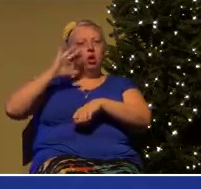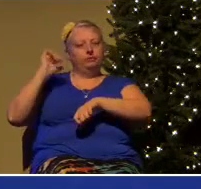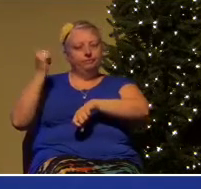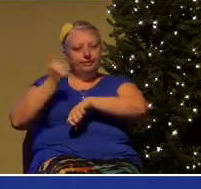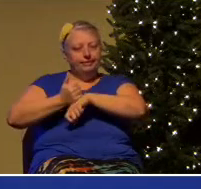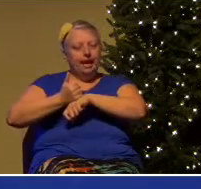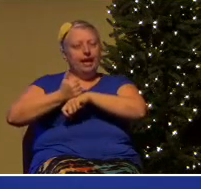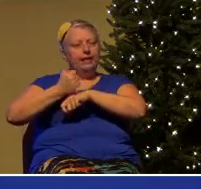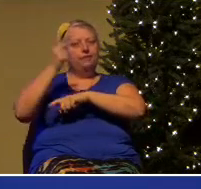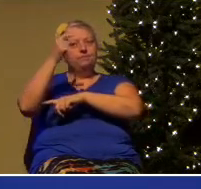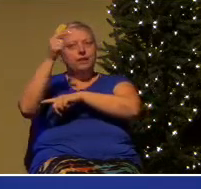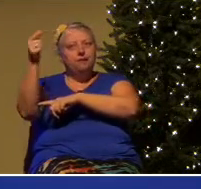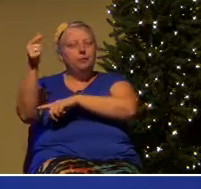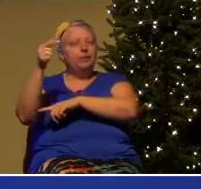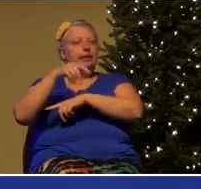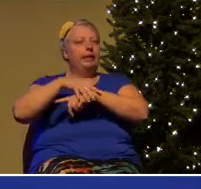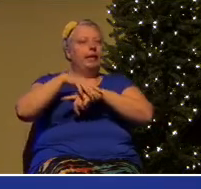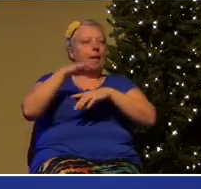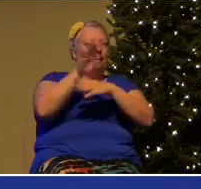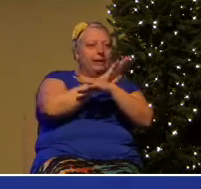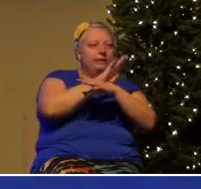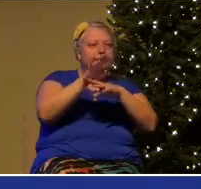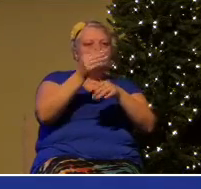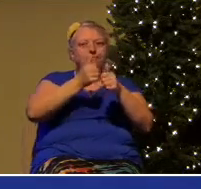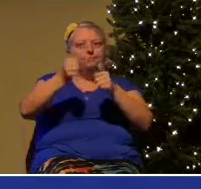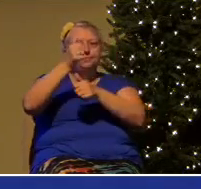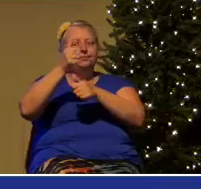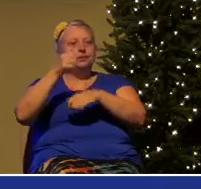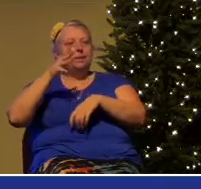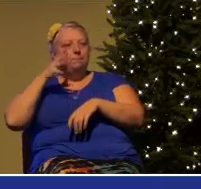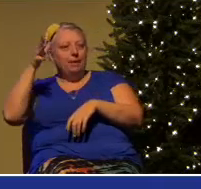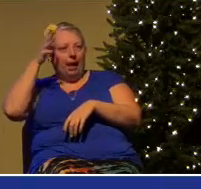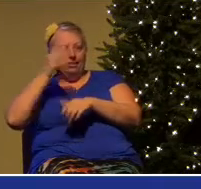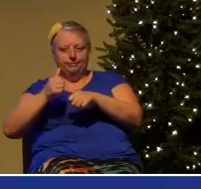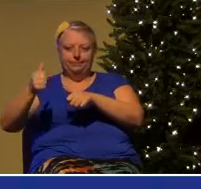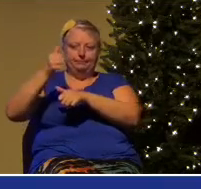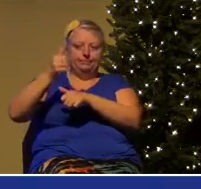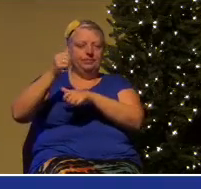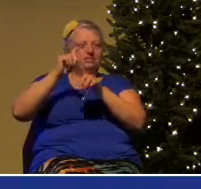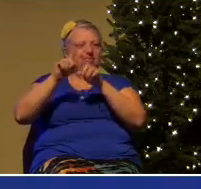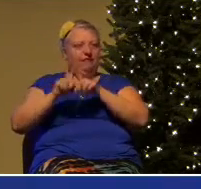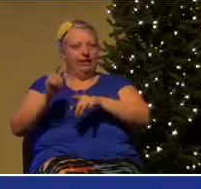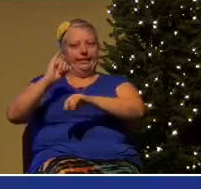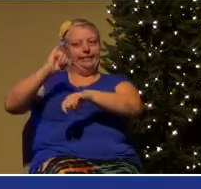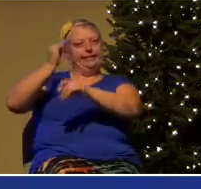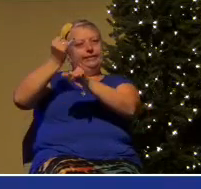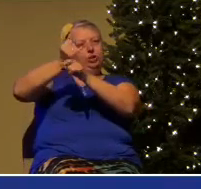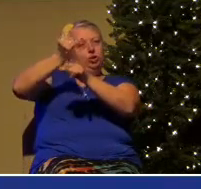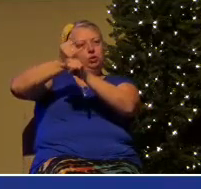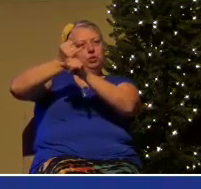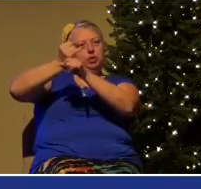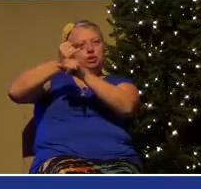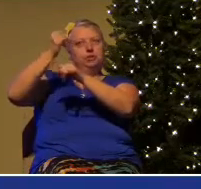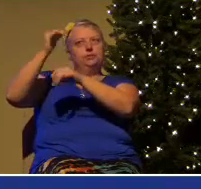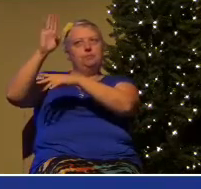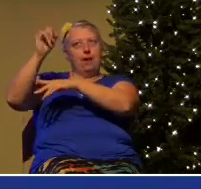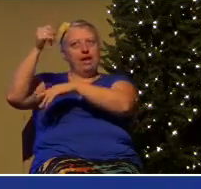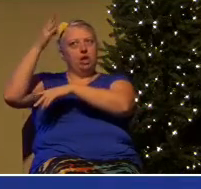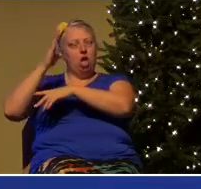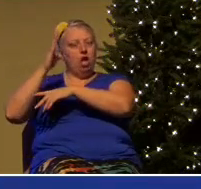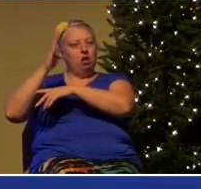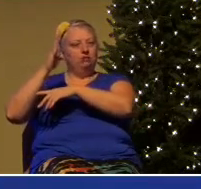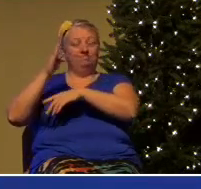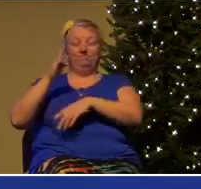or yielded to. Instead, everybody, as in the days of Judges in the Old Testament, everybody does what is right in his own